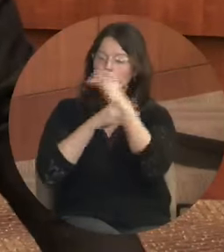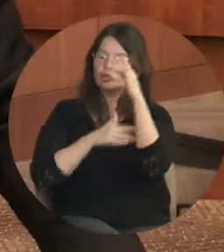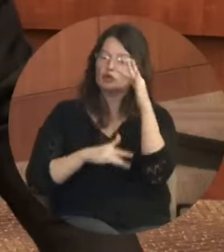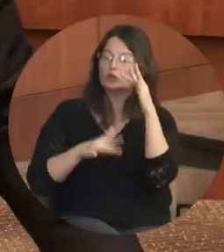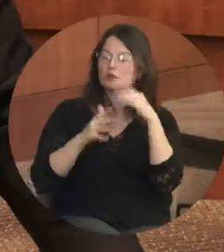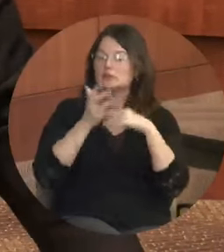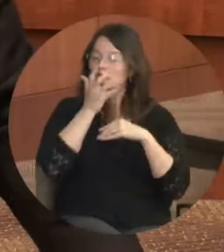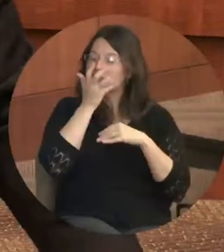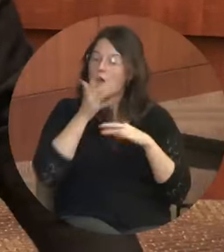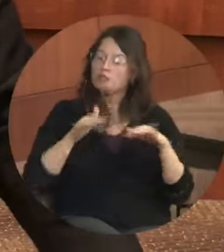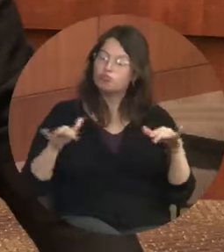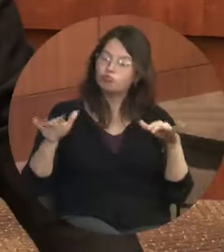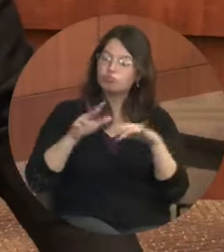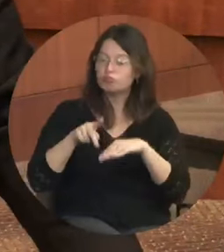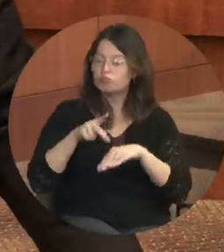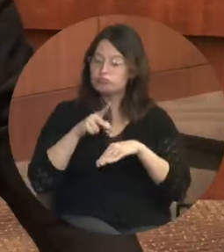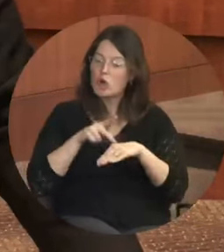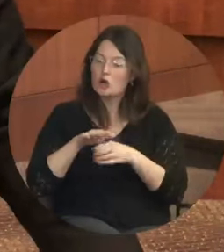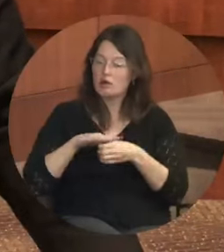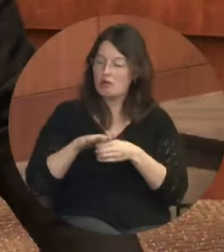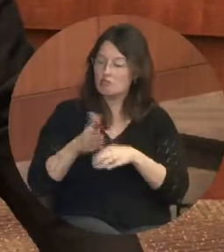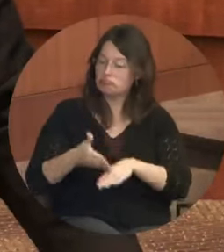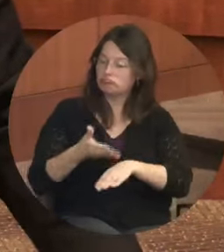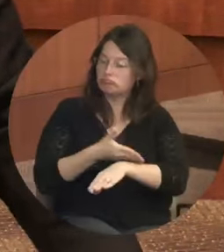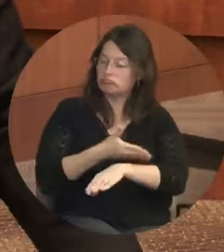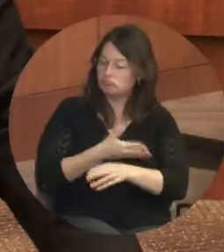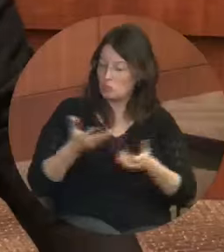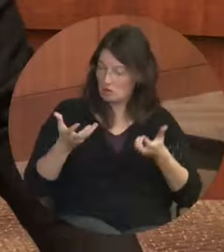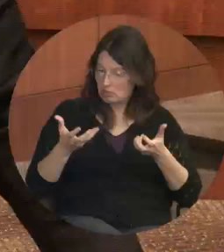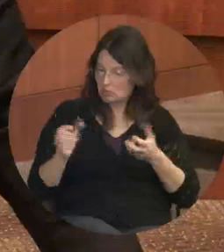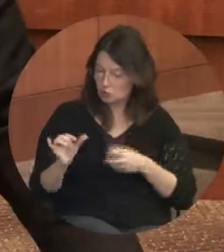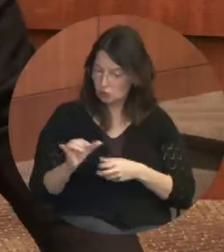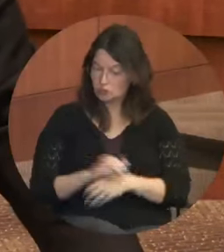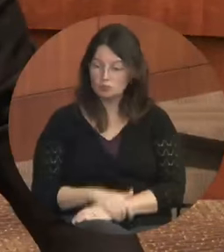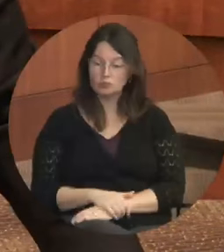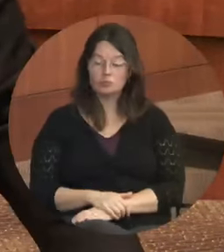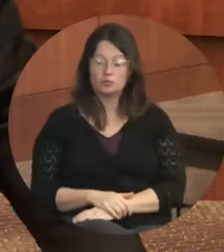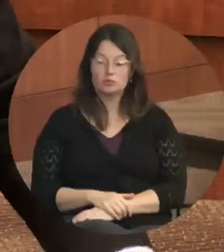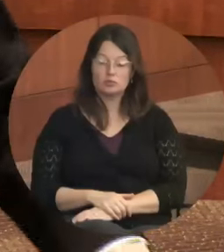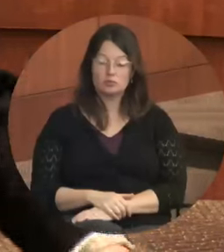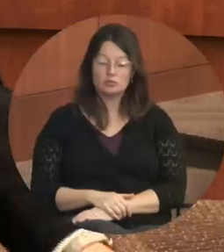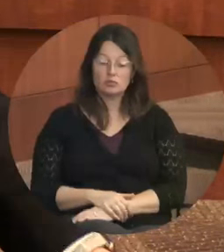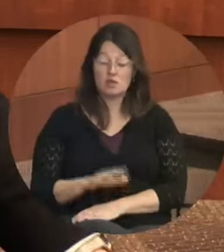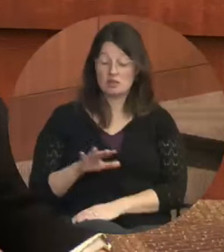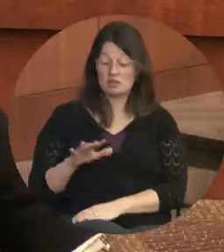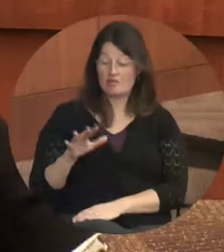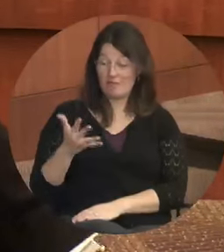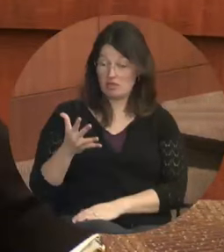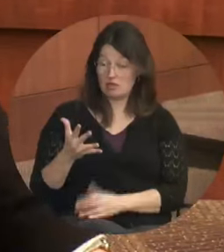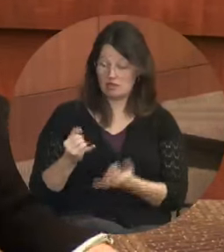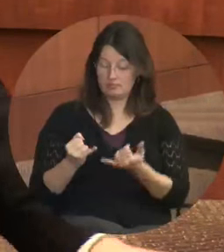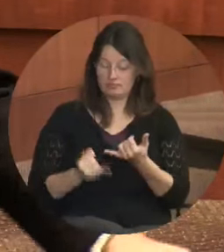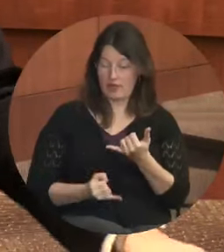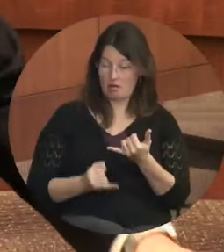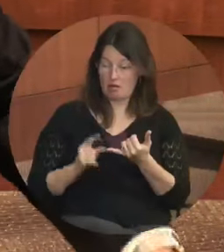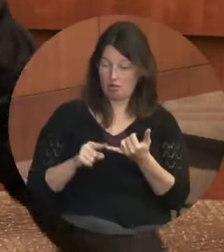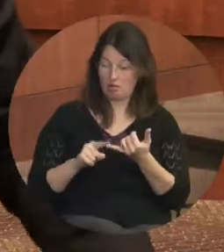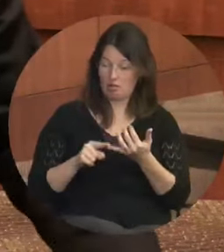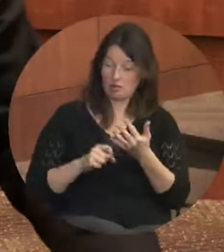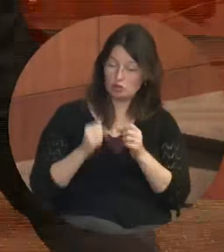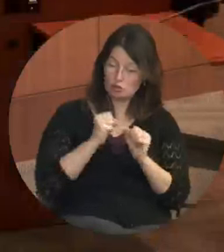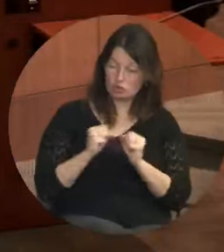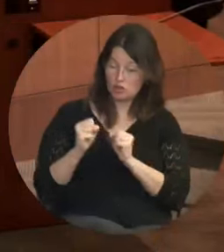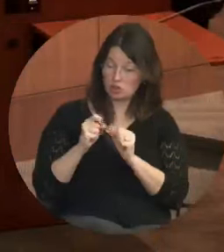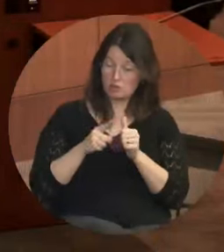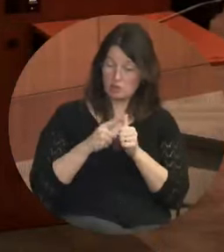additional parks and preservation opportunities as the city grows. The fifth and final strategic priority area